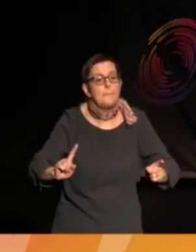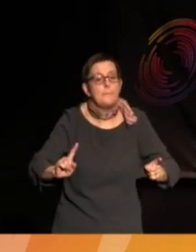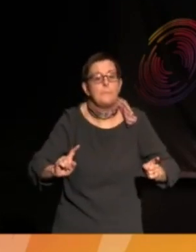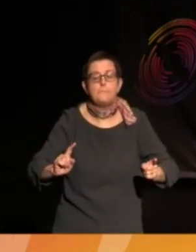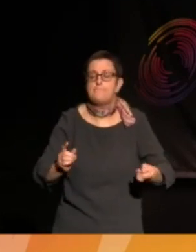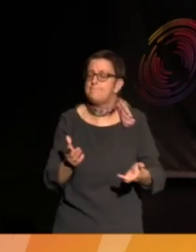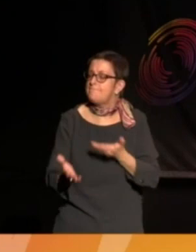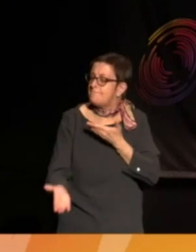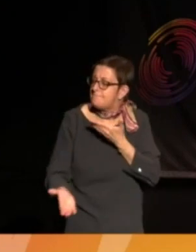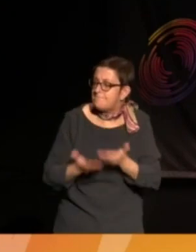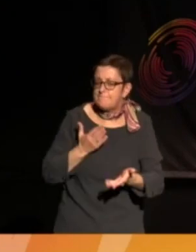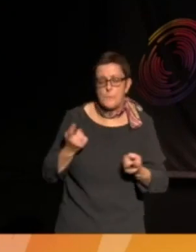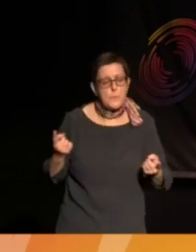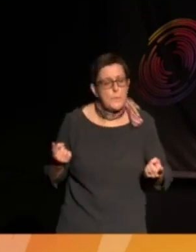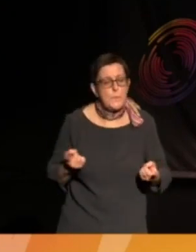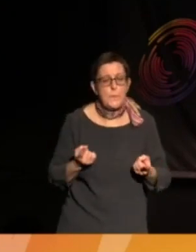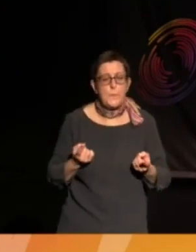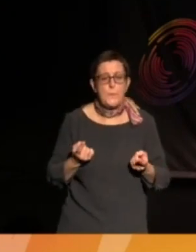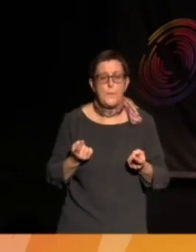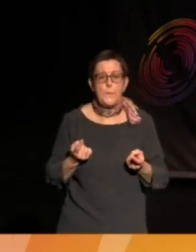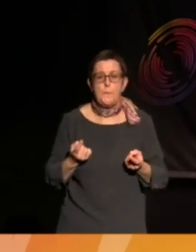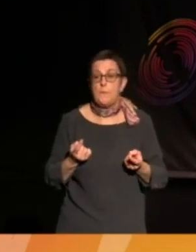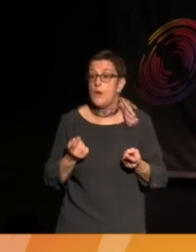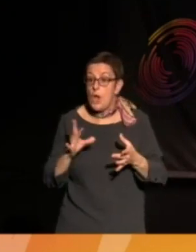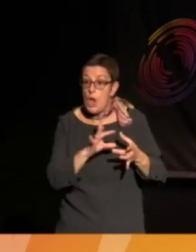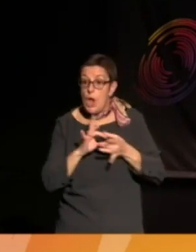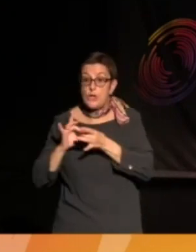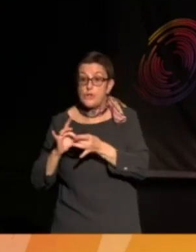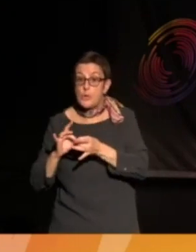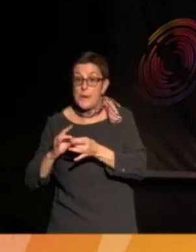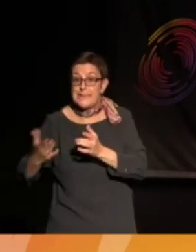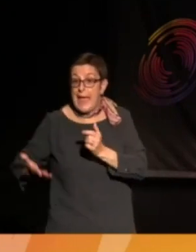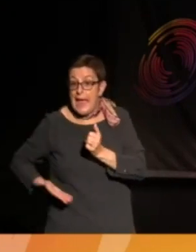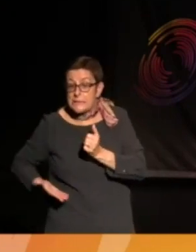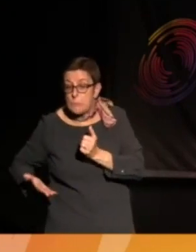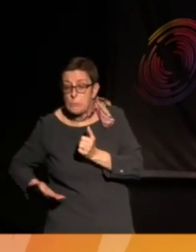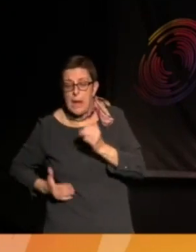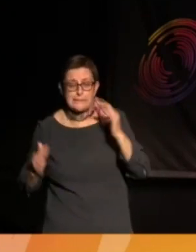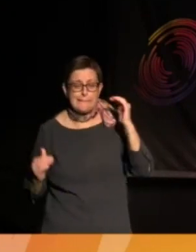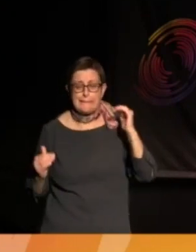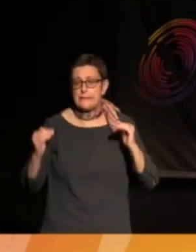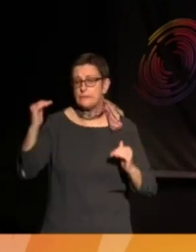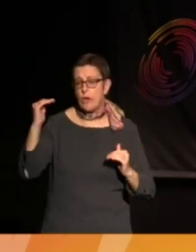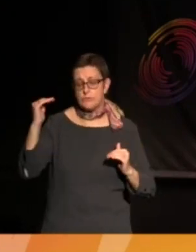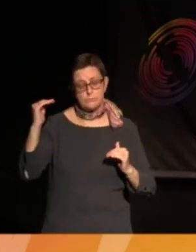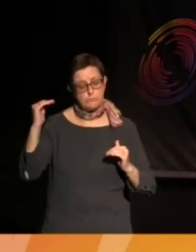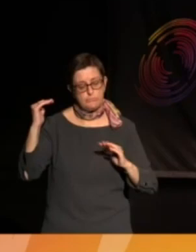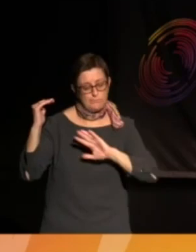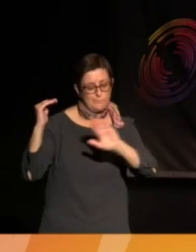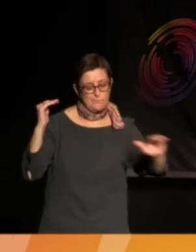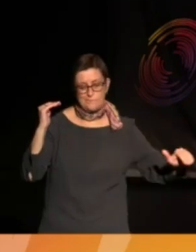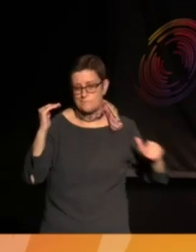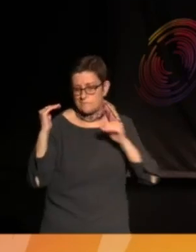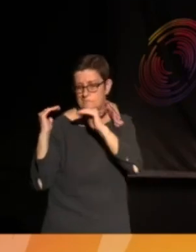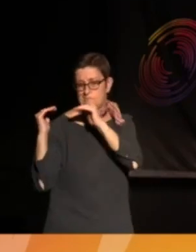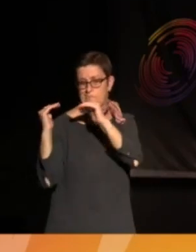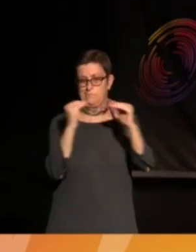Grenfell. I mean the end of joint enterprise and substantial injustice. I mean the end of